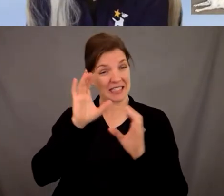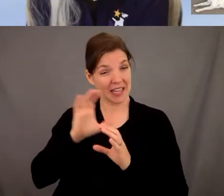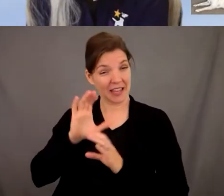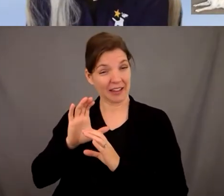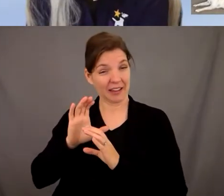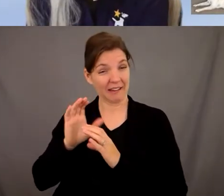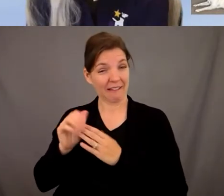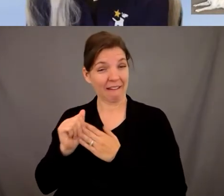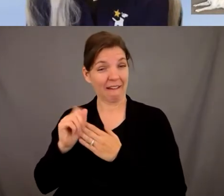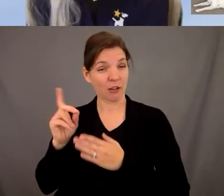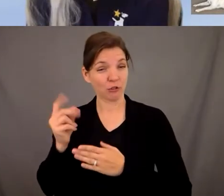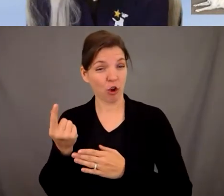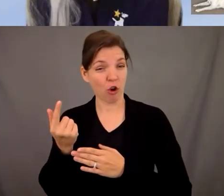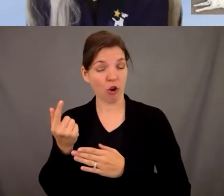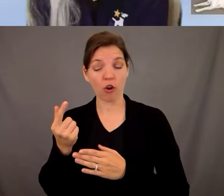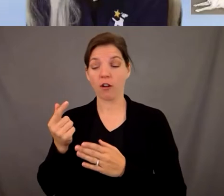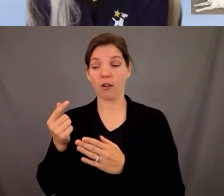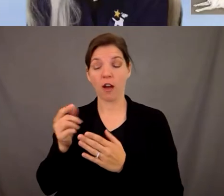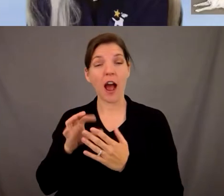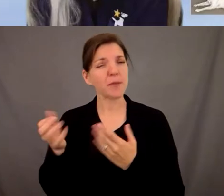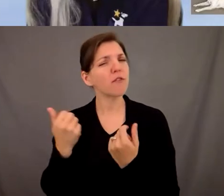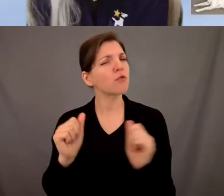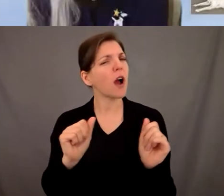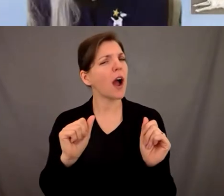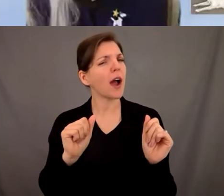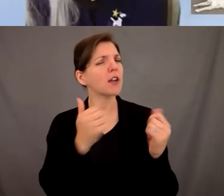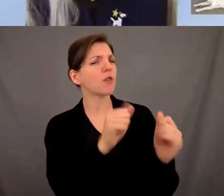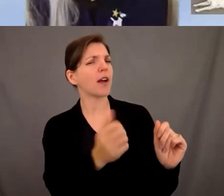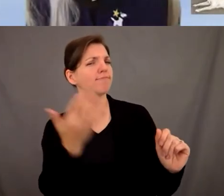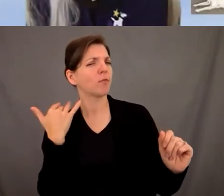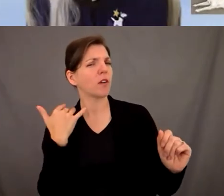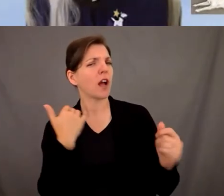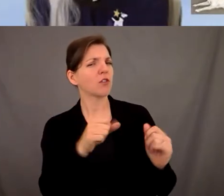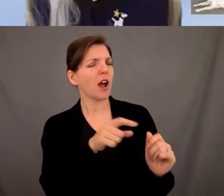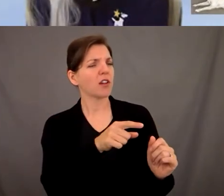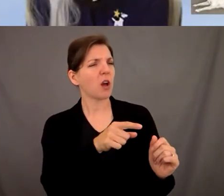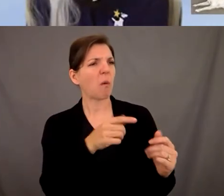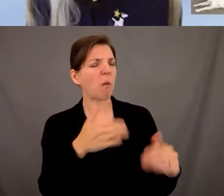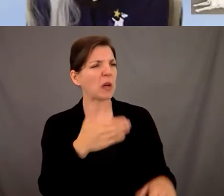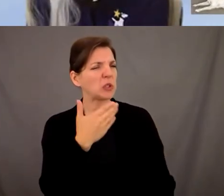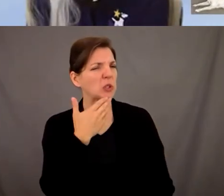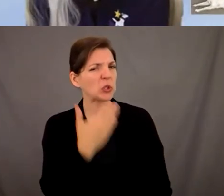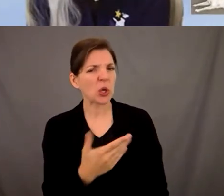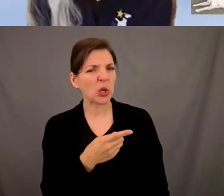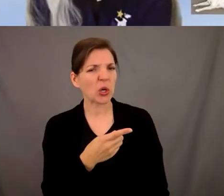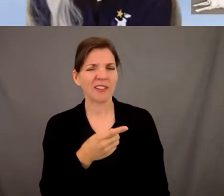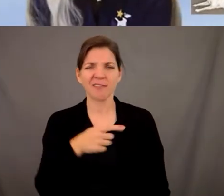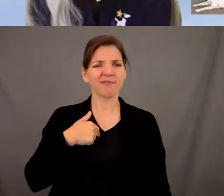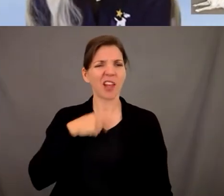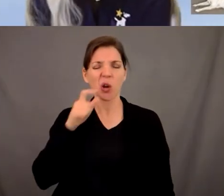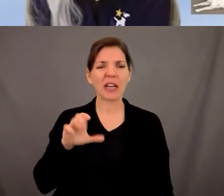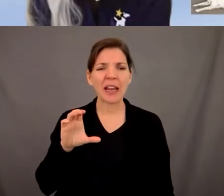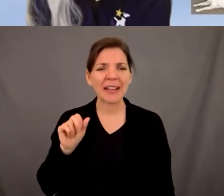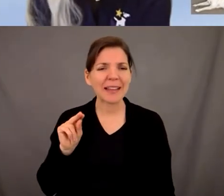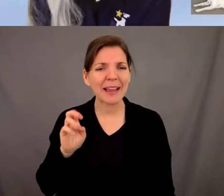a summer experience program a couple years ago and i was like this is this is so efficient like why have a cane and try to try